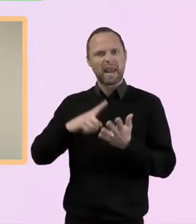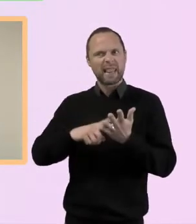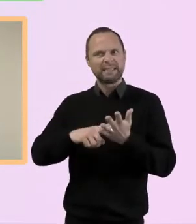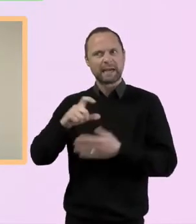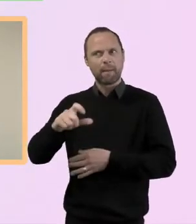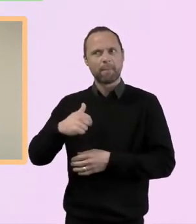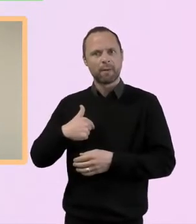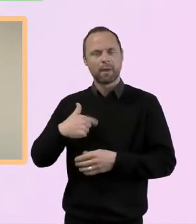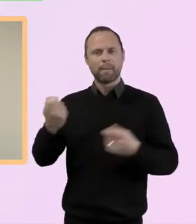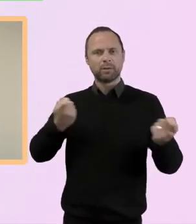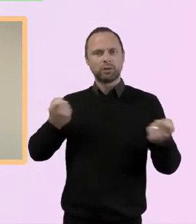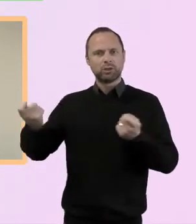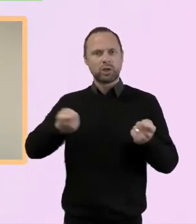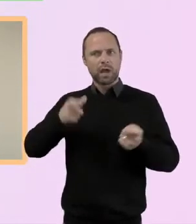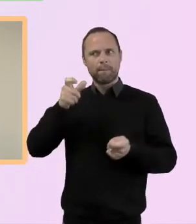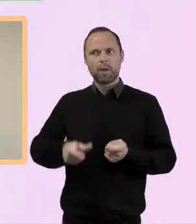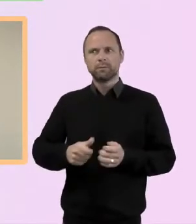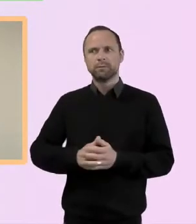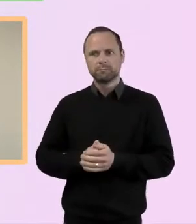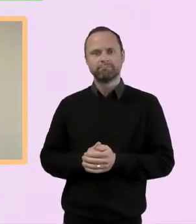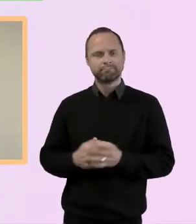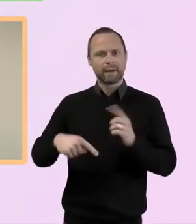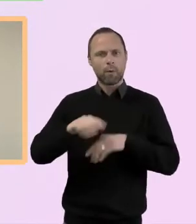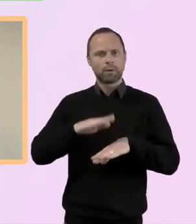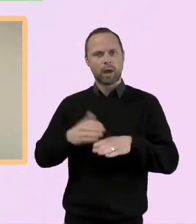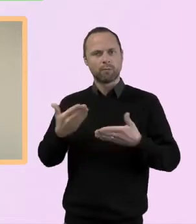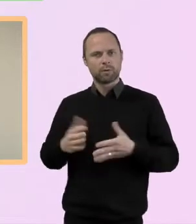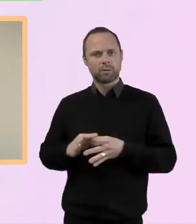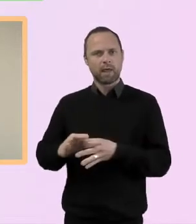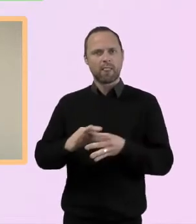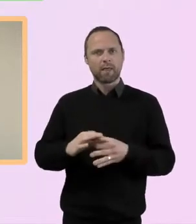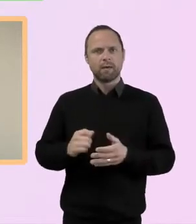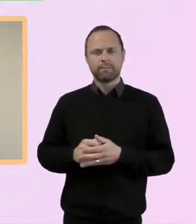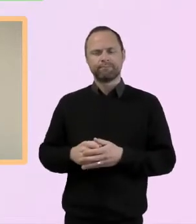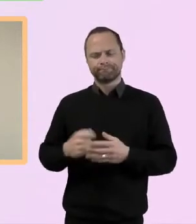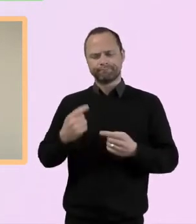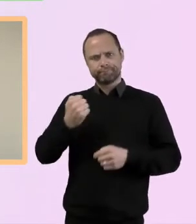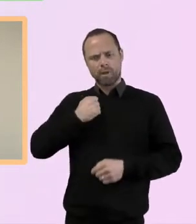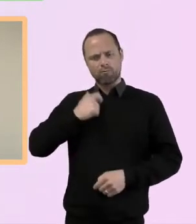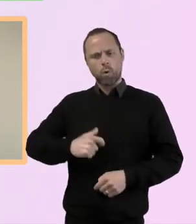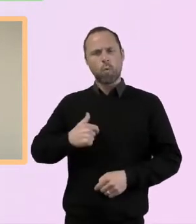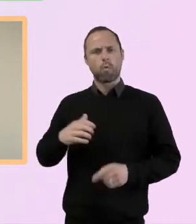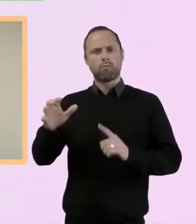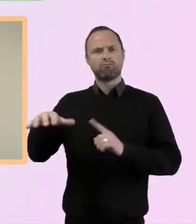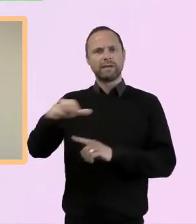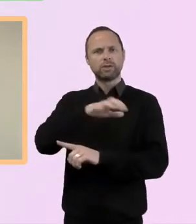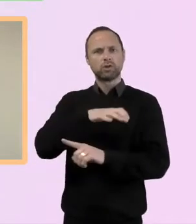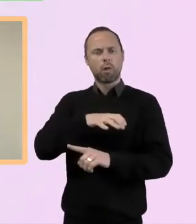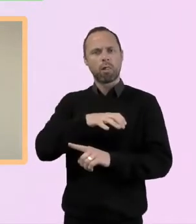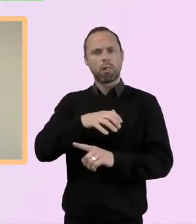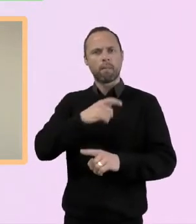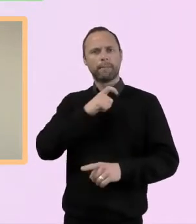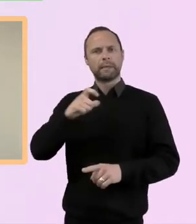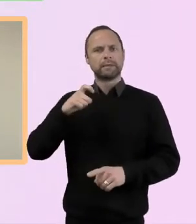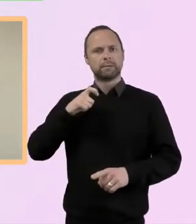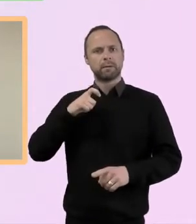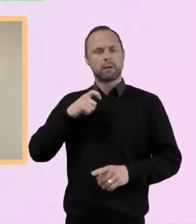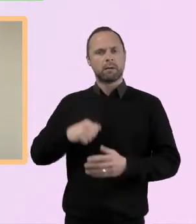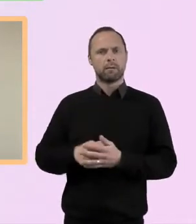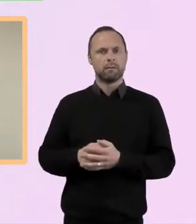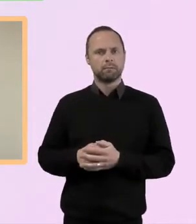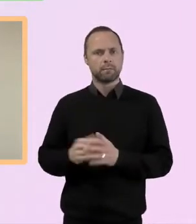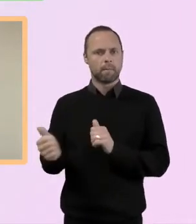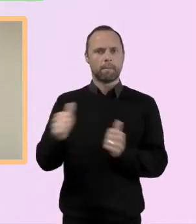regional minister of the Forum Network with a brief